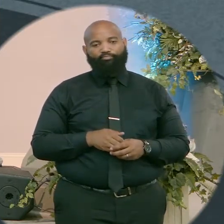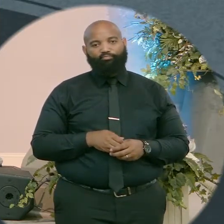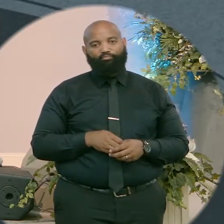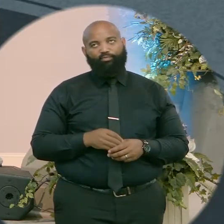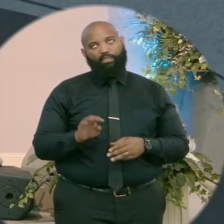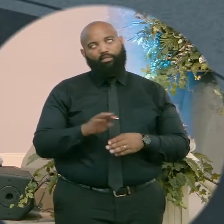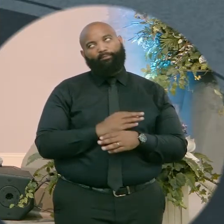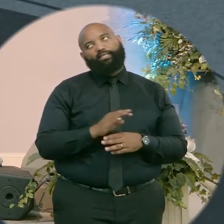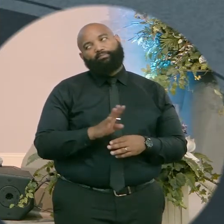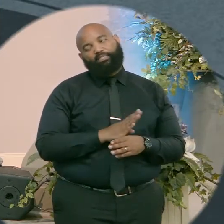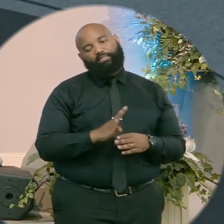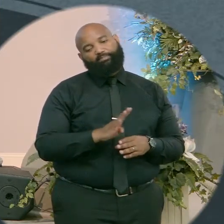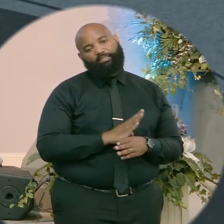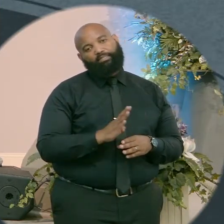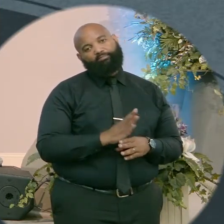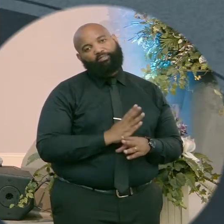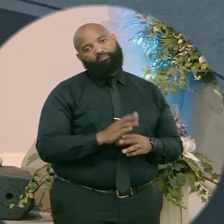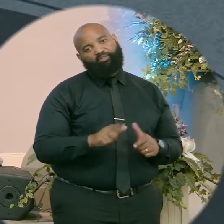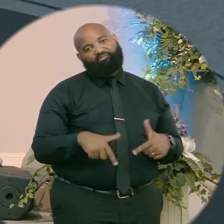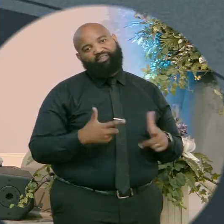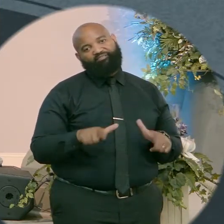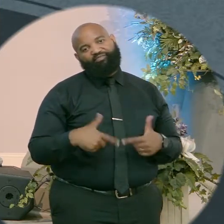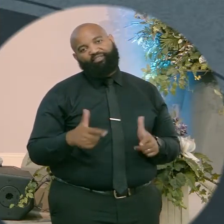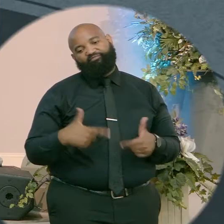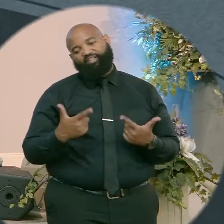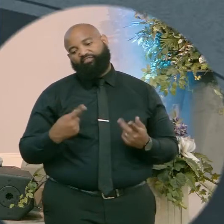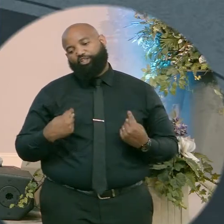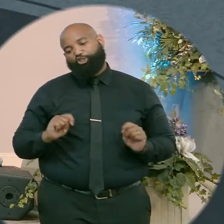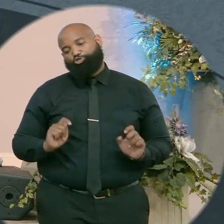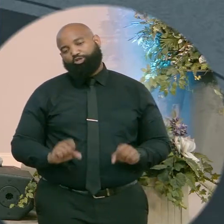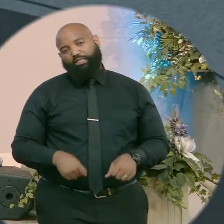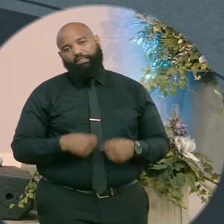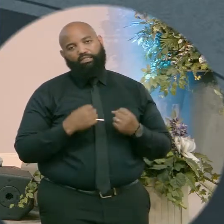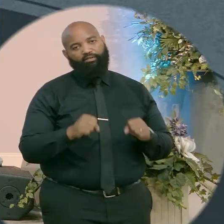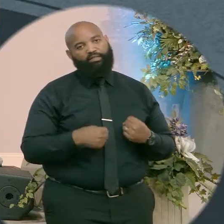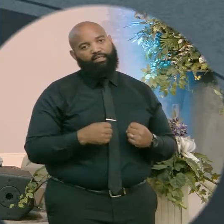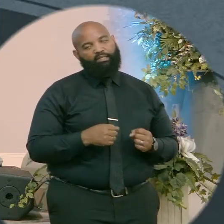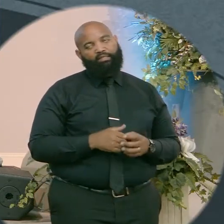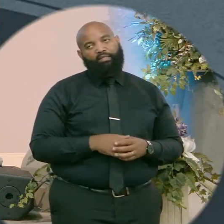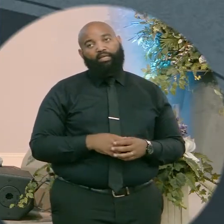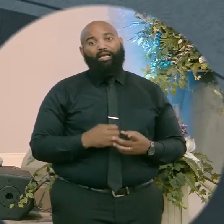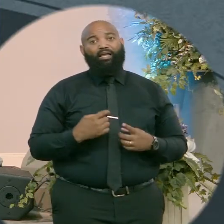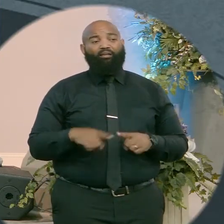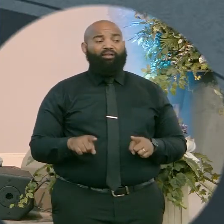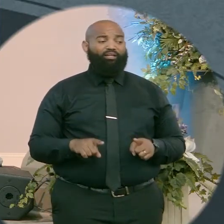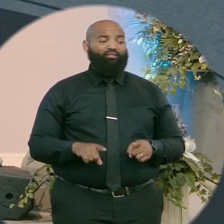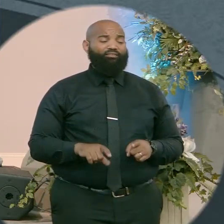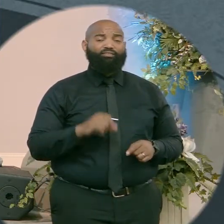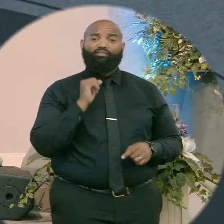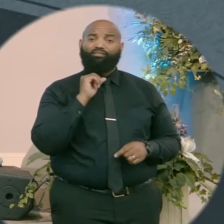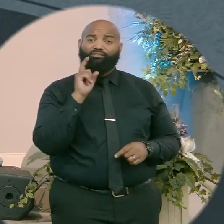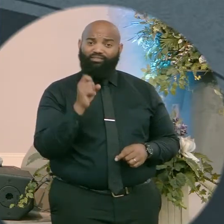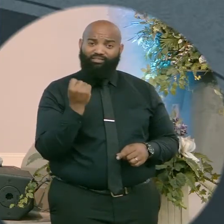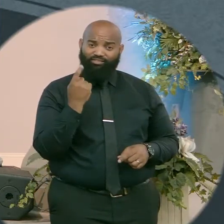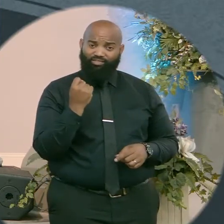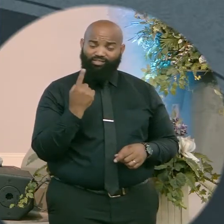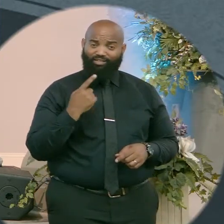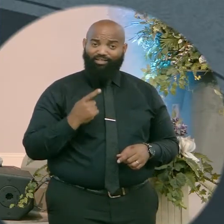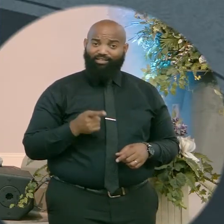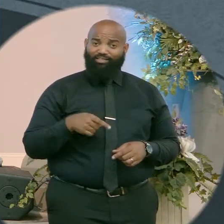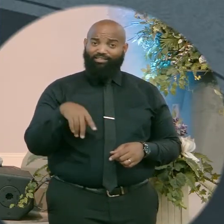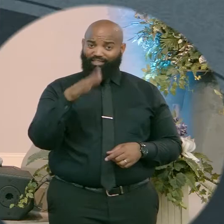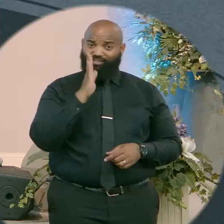so busy just doing life and trying to survive instead of thrive, you don't realize you have authority and kingdom benefits.